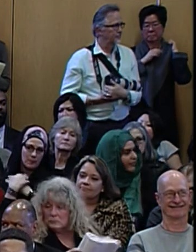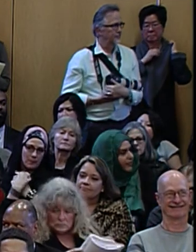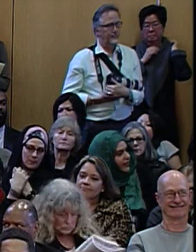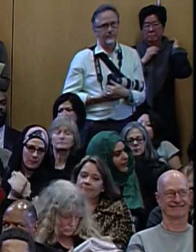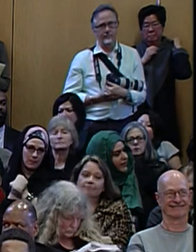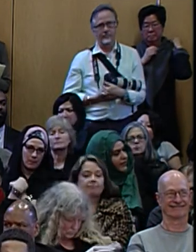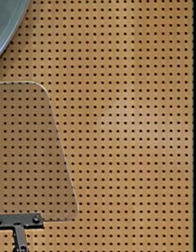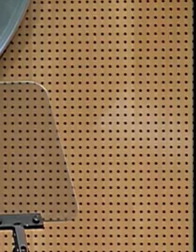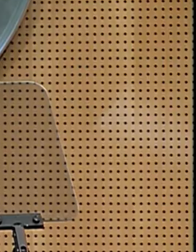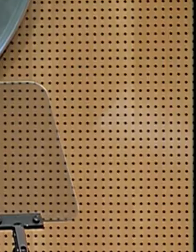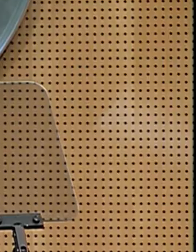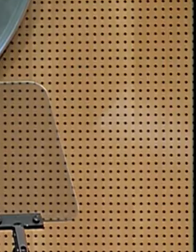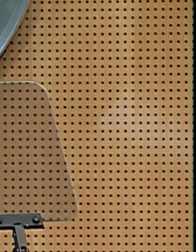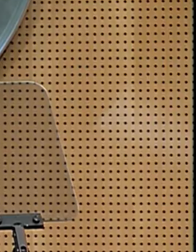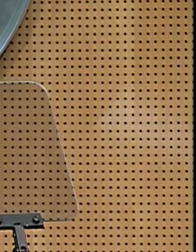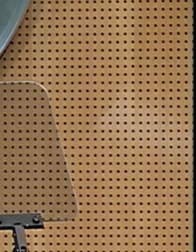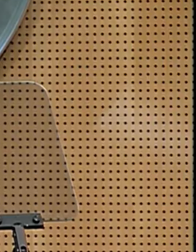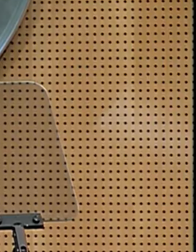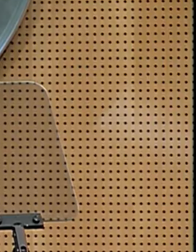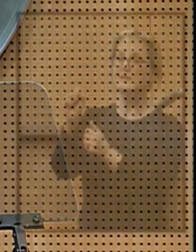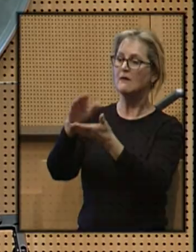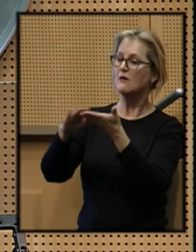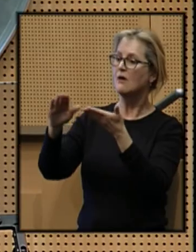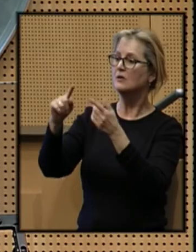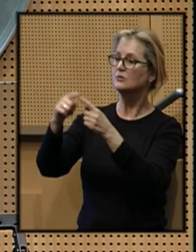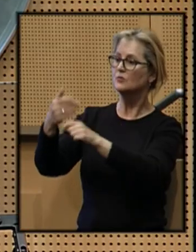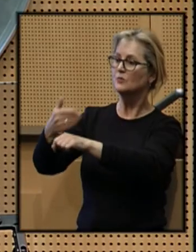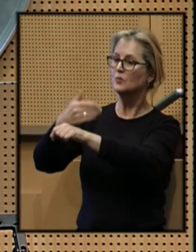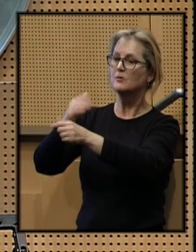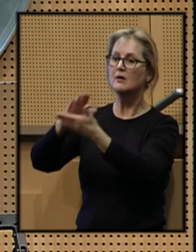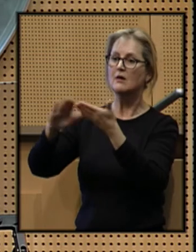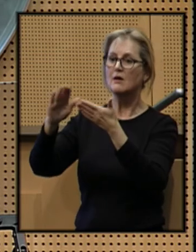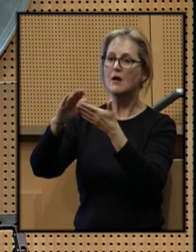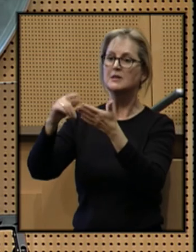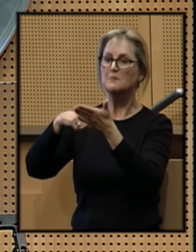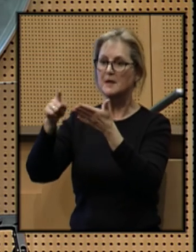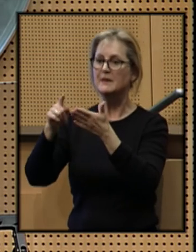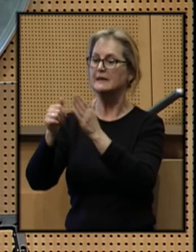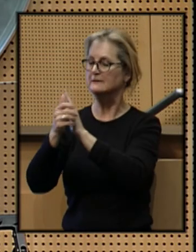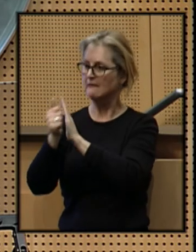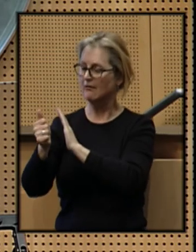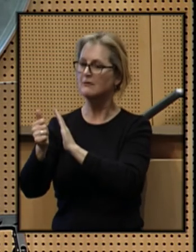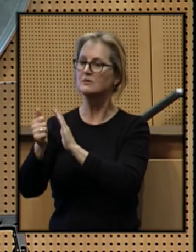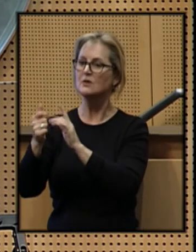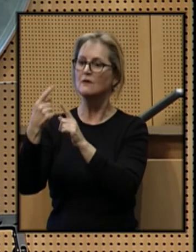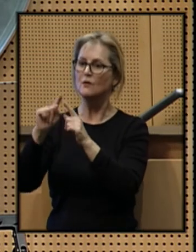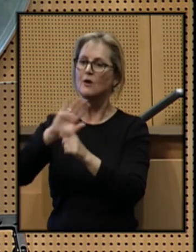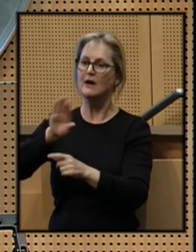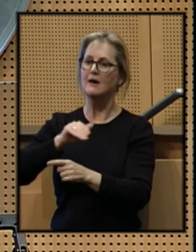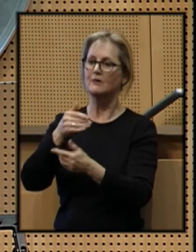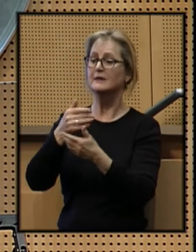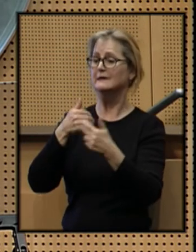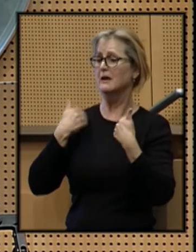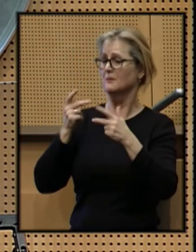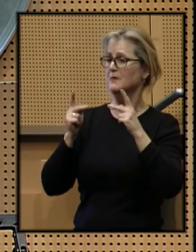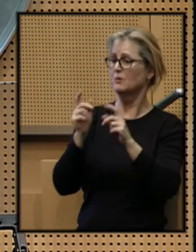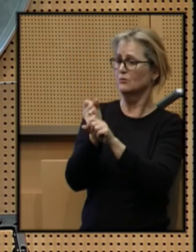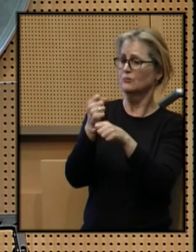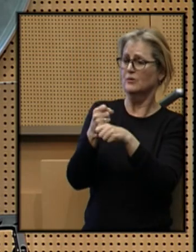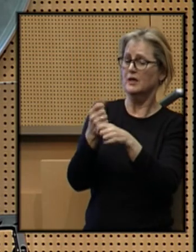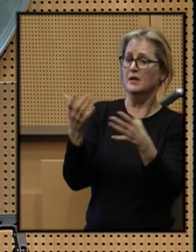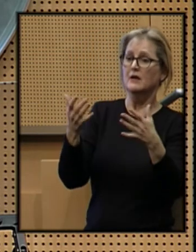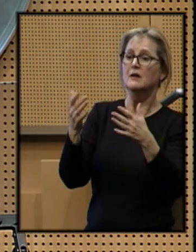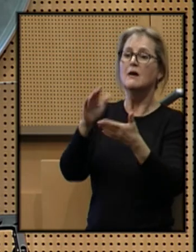Third, we will work with Seattle colleges to improve college attainment and skills for our young people by creating